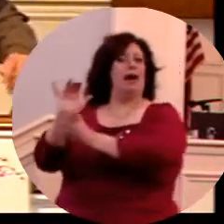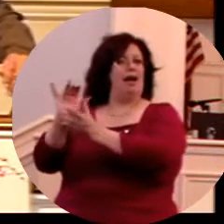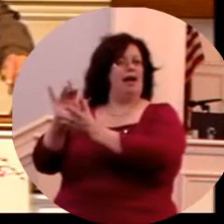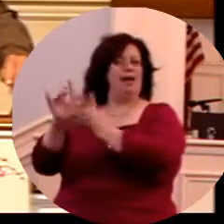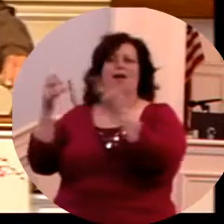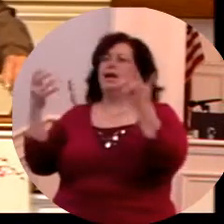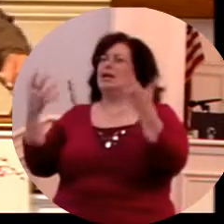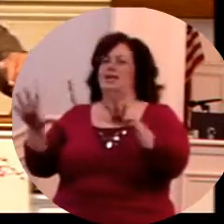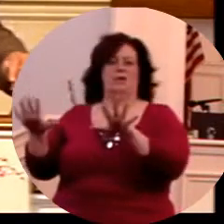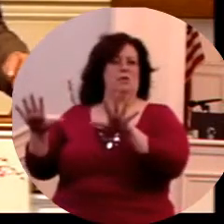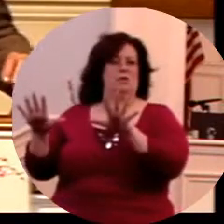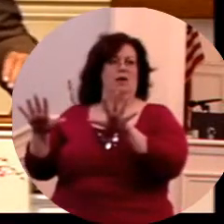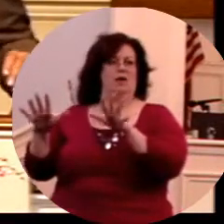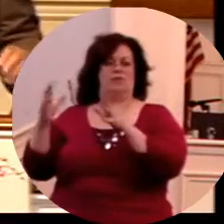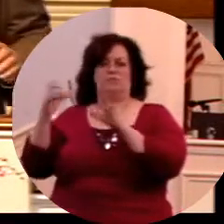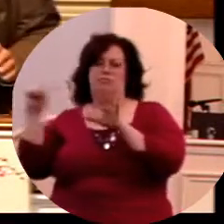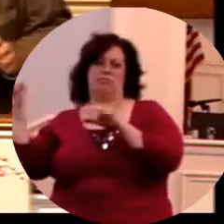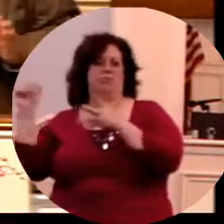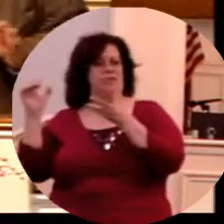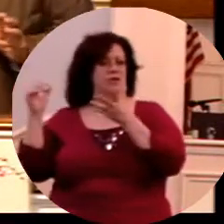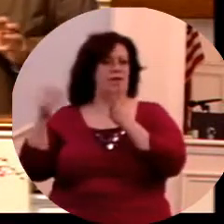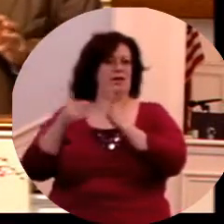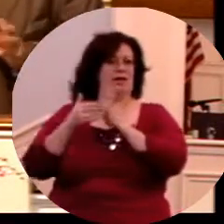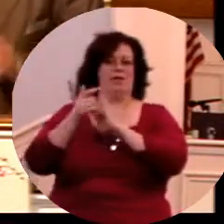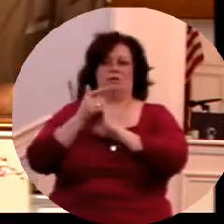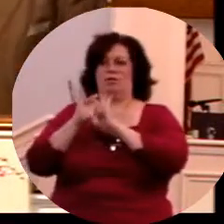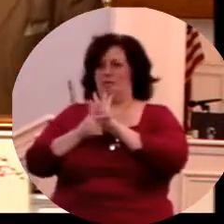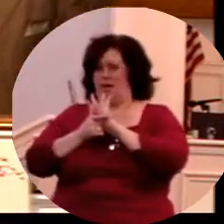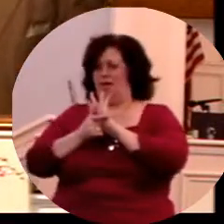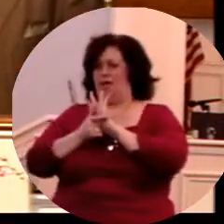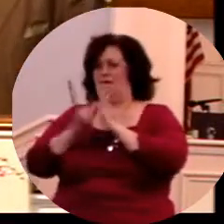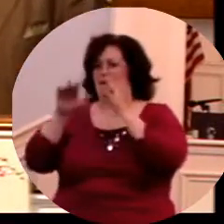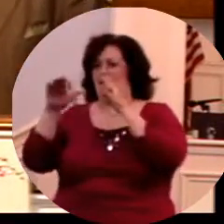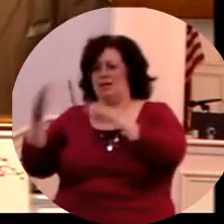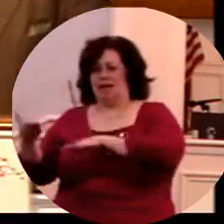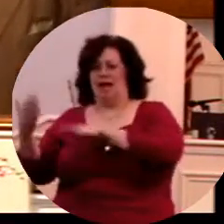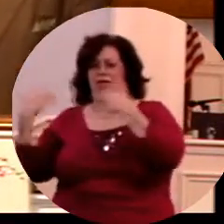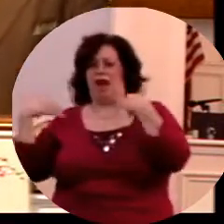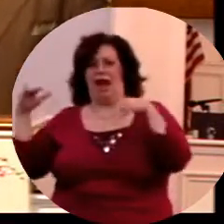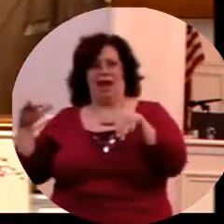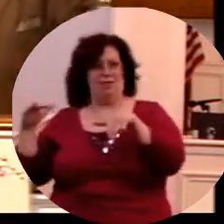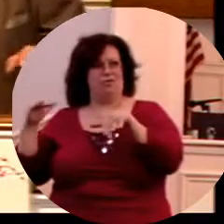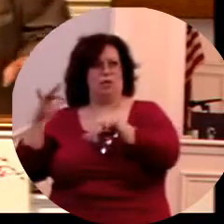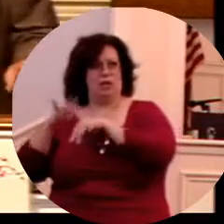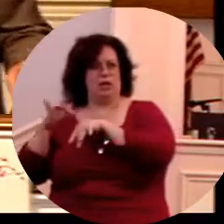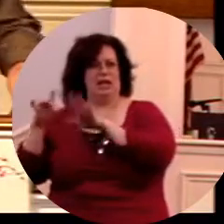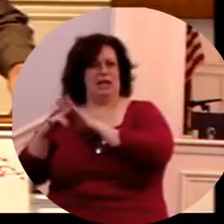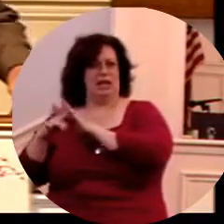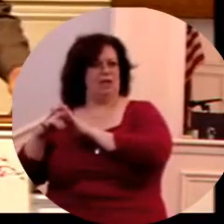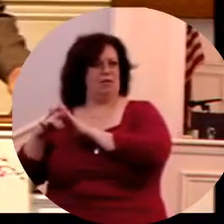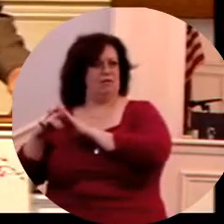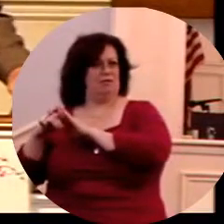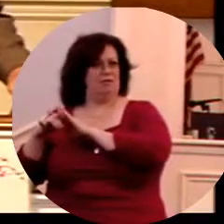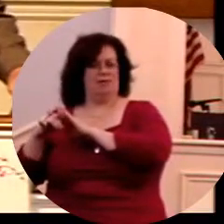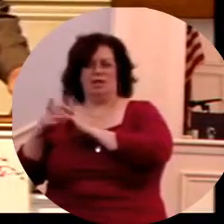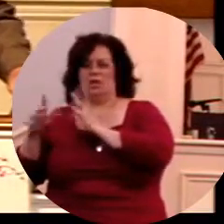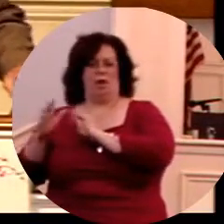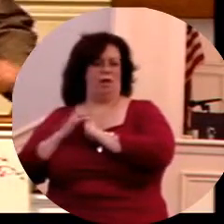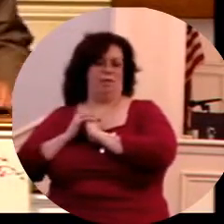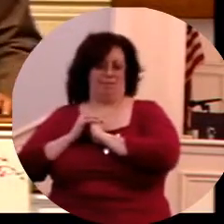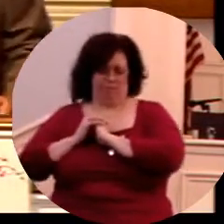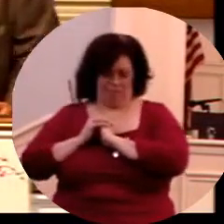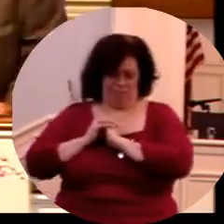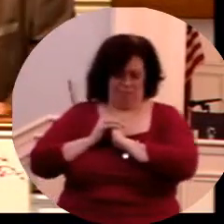firstborn should touch them. Now these are amazing truths about Moses. How that instruction of his mother